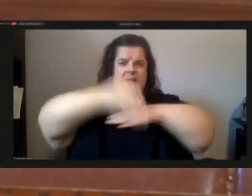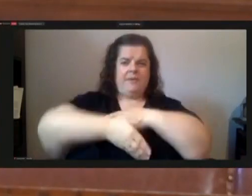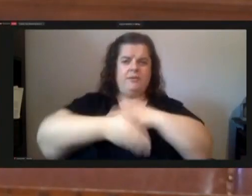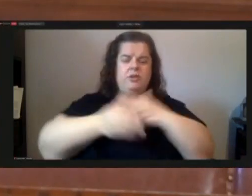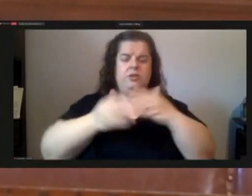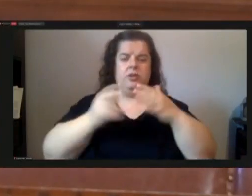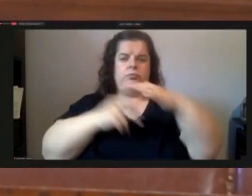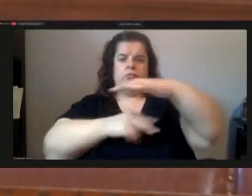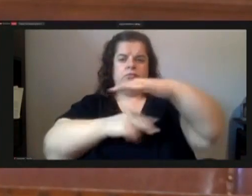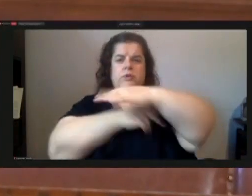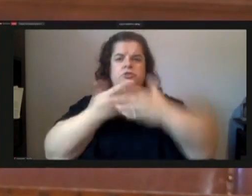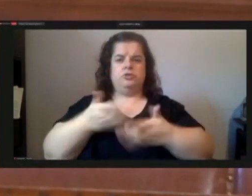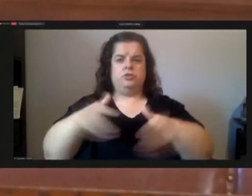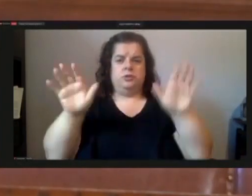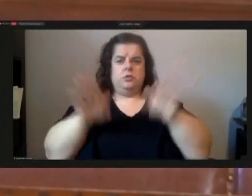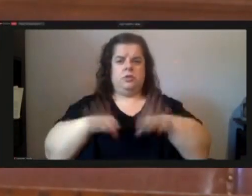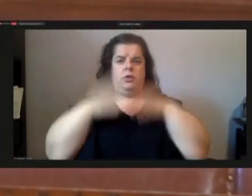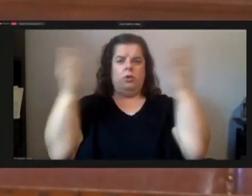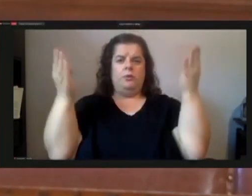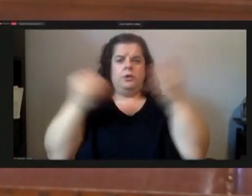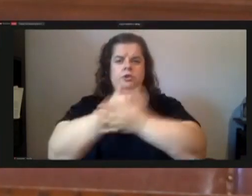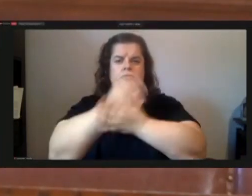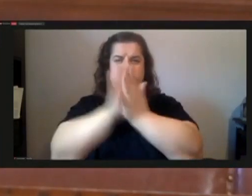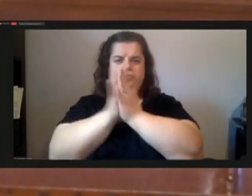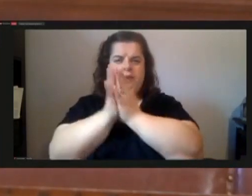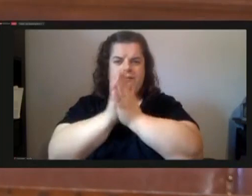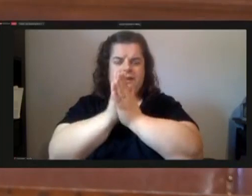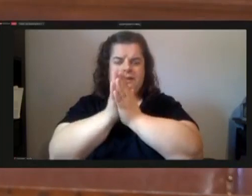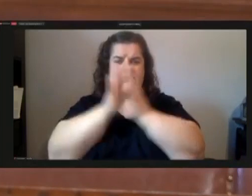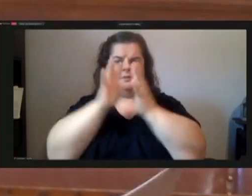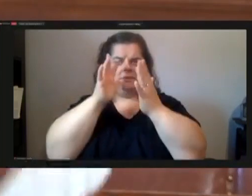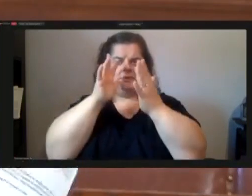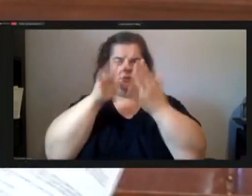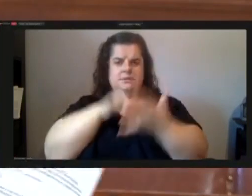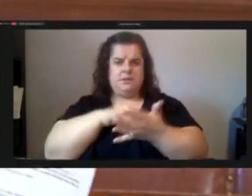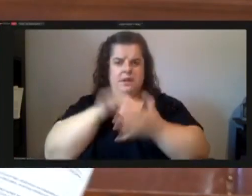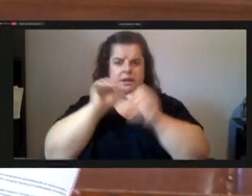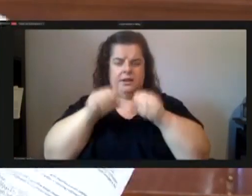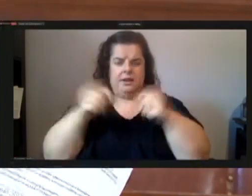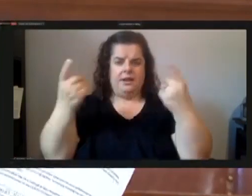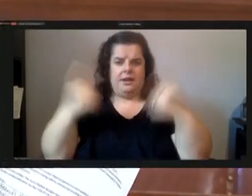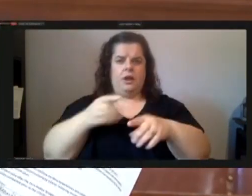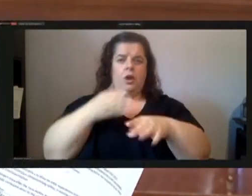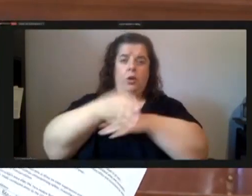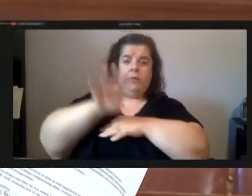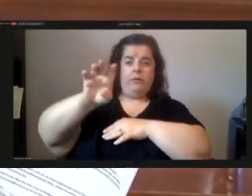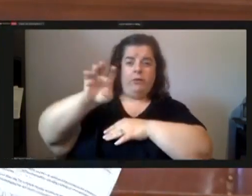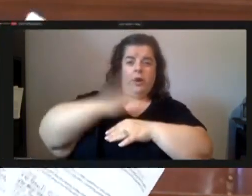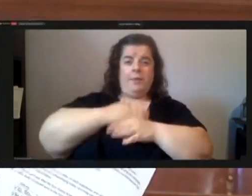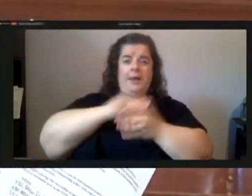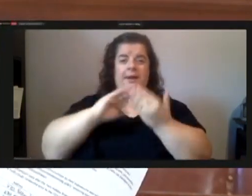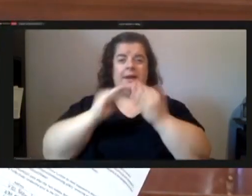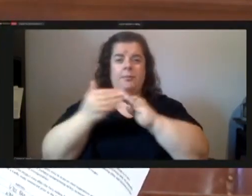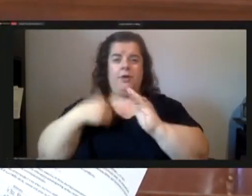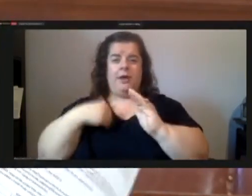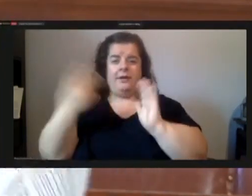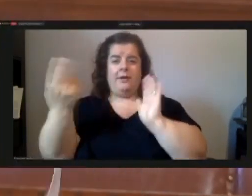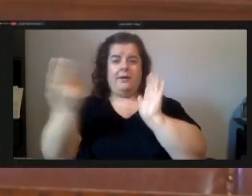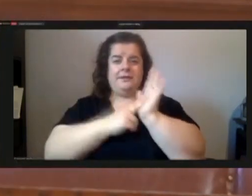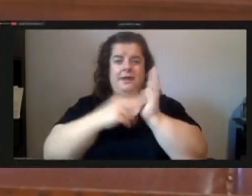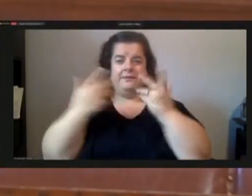after a new traffic study can be conducted over 400 of my neighbors have signed this petition in a week